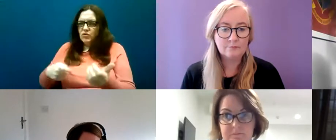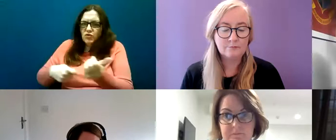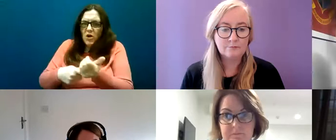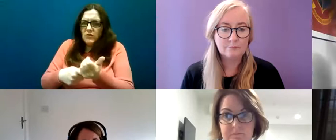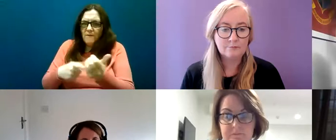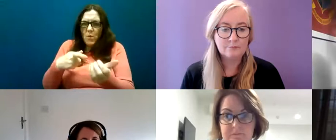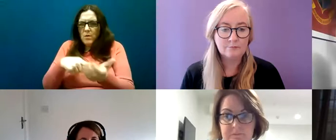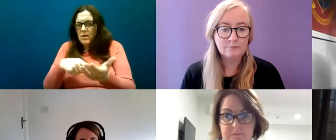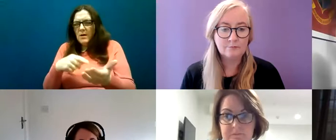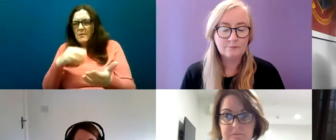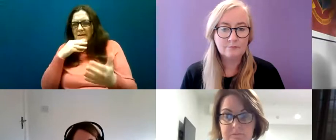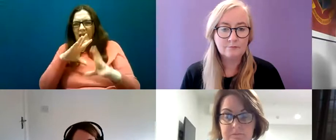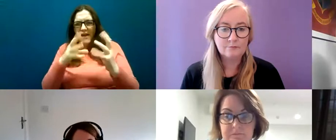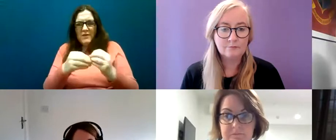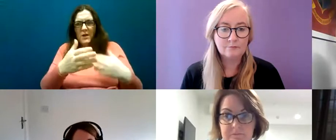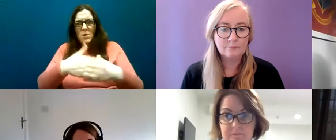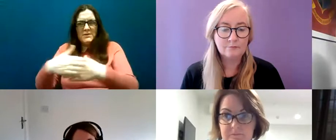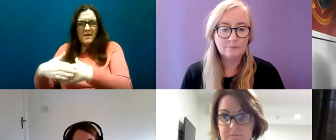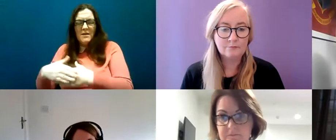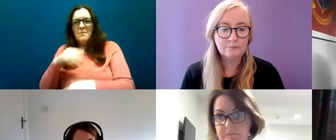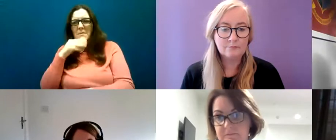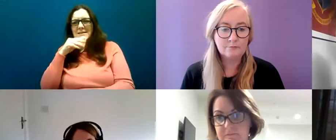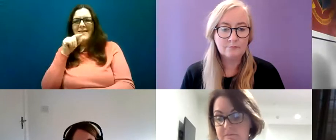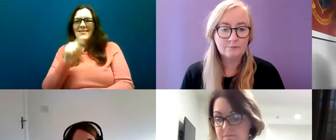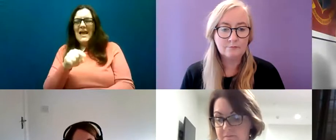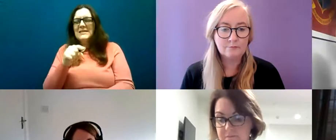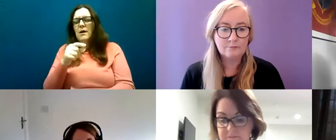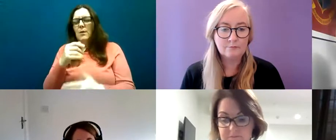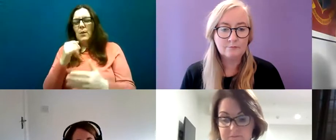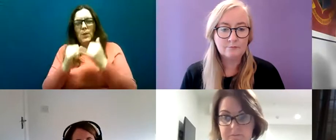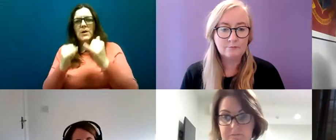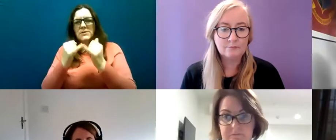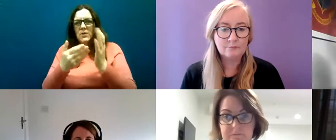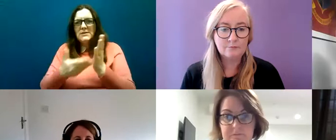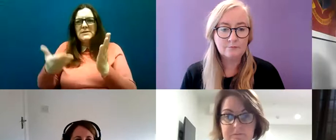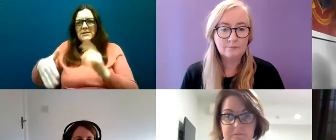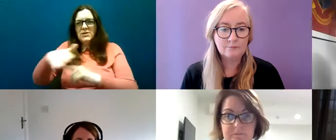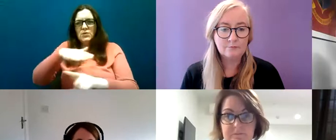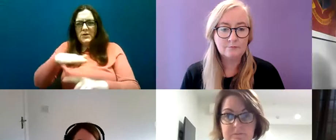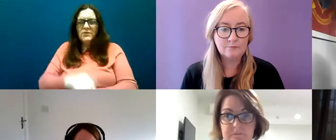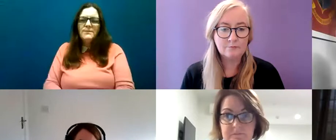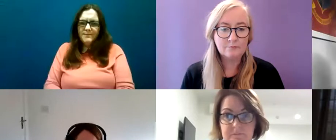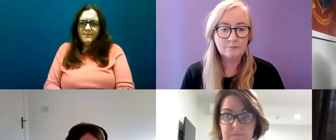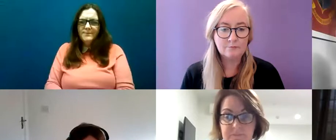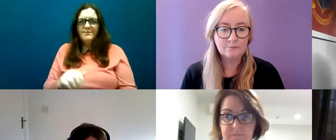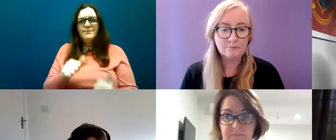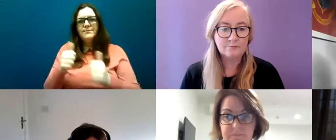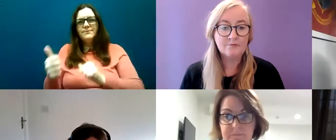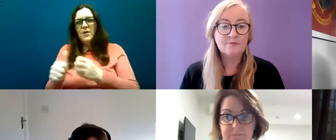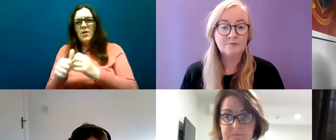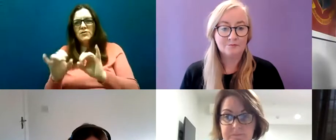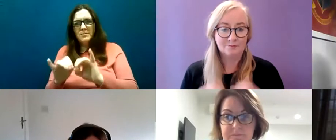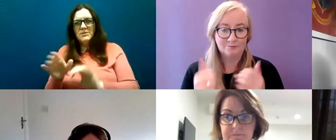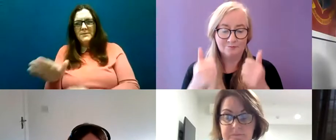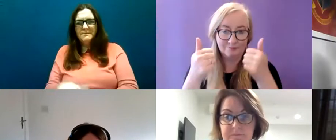chat with something were all closed down so that was massively exacerbated people couldn't see their families